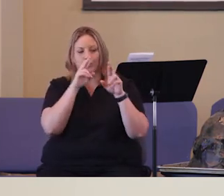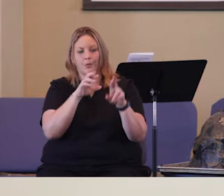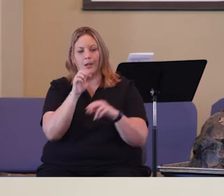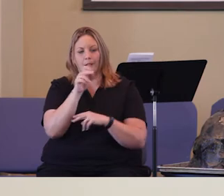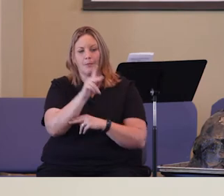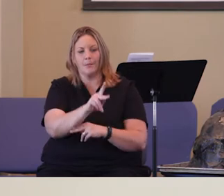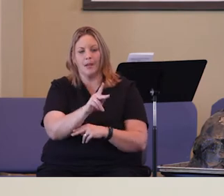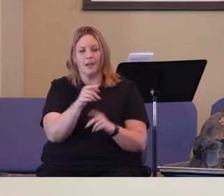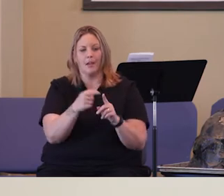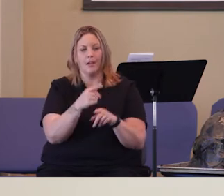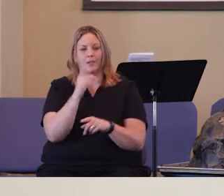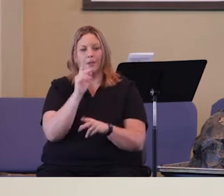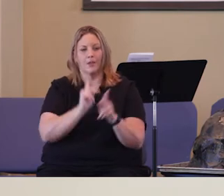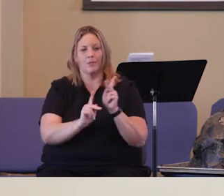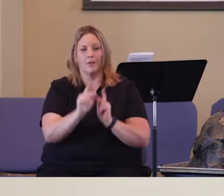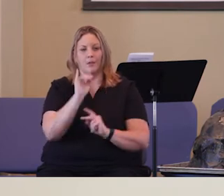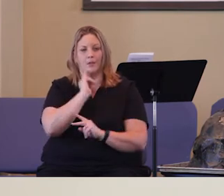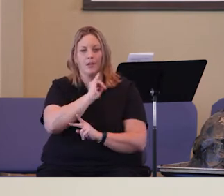people of Israel.